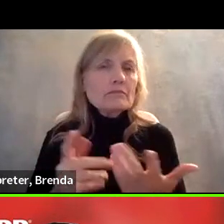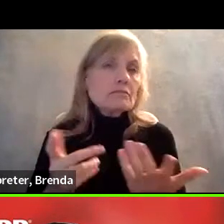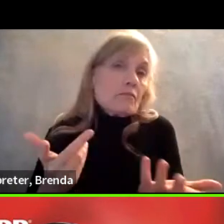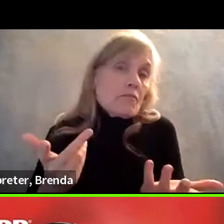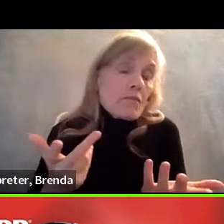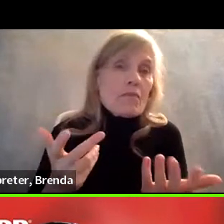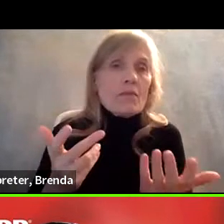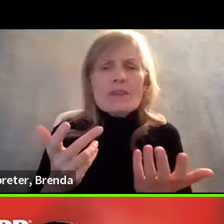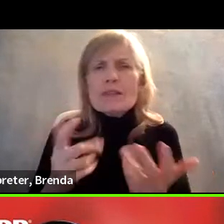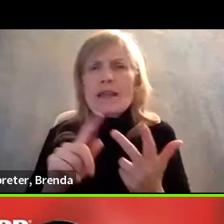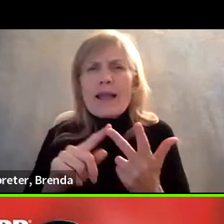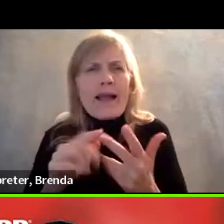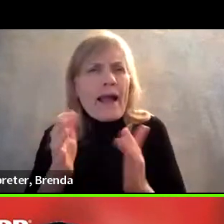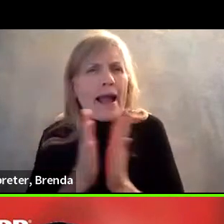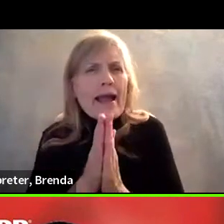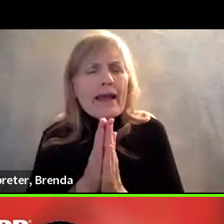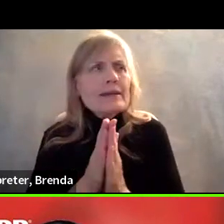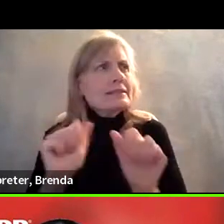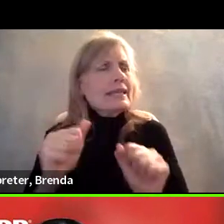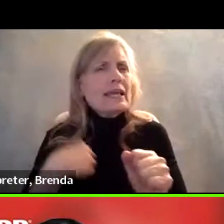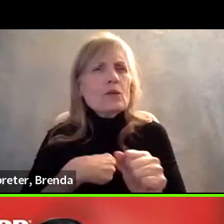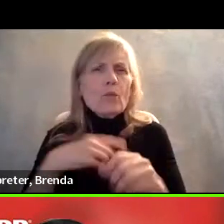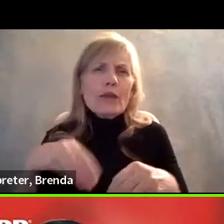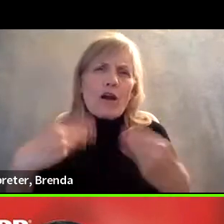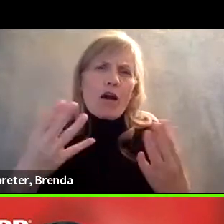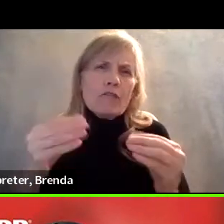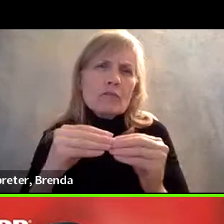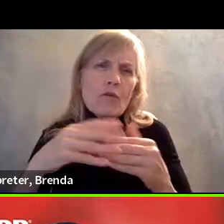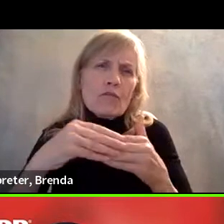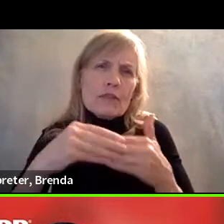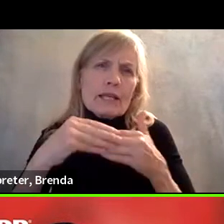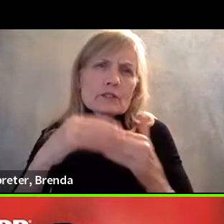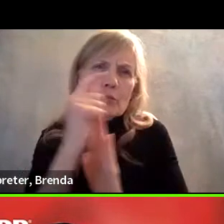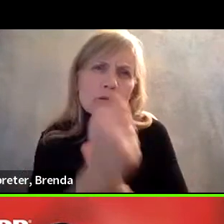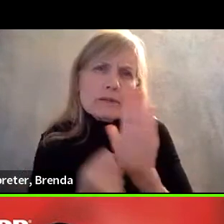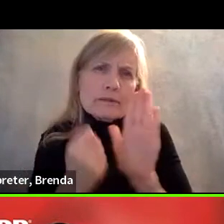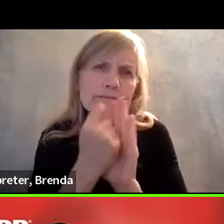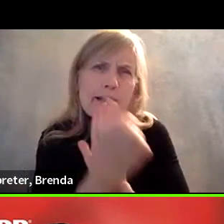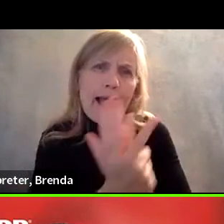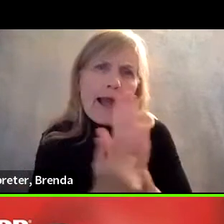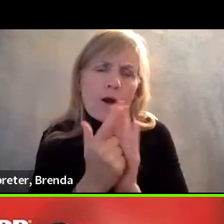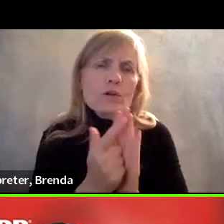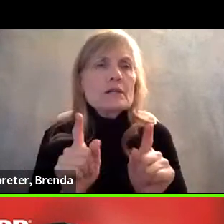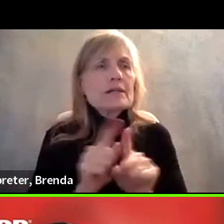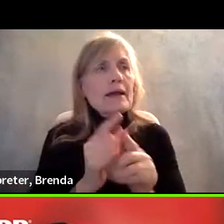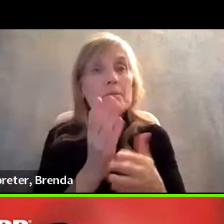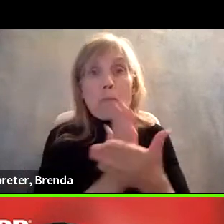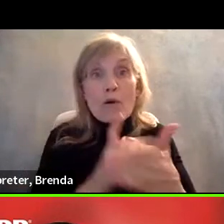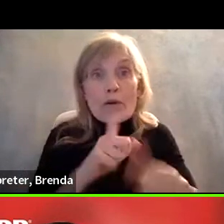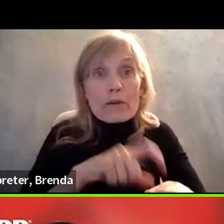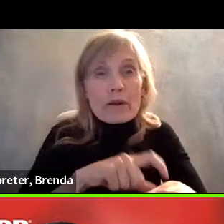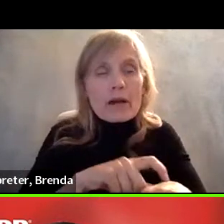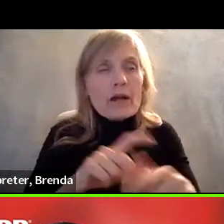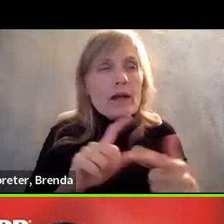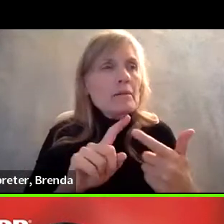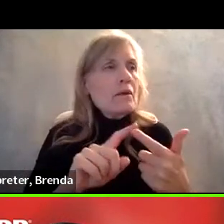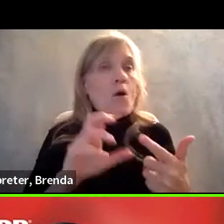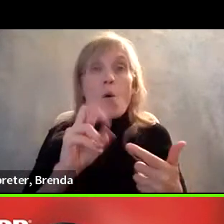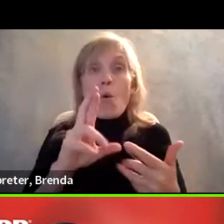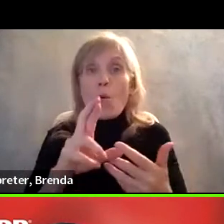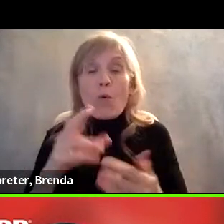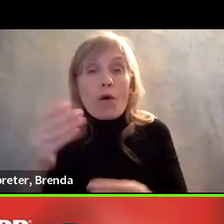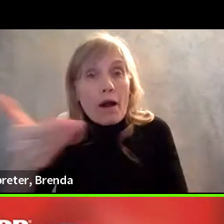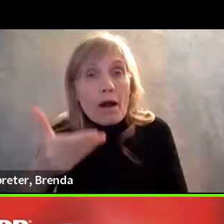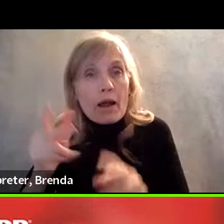offer, um, flexibility in terms of time? Like, do you have part-time positions or, you may want to bring back older workers as consultants.